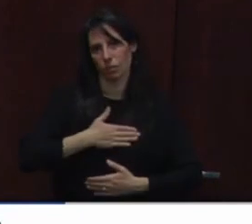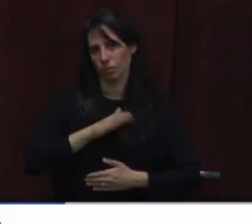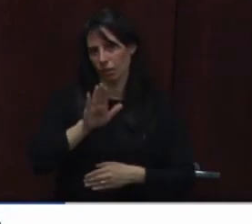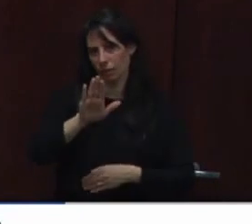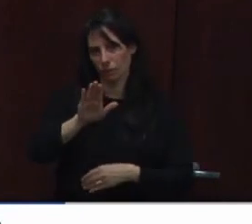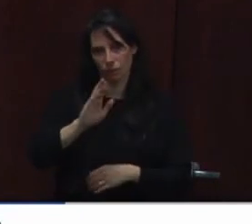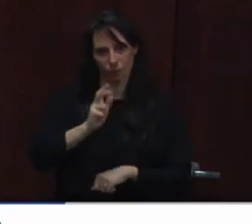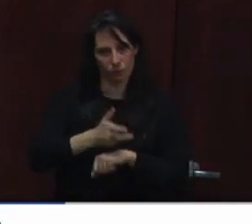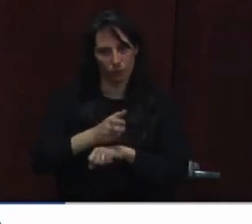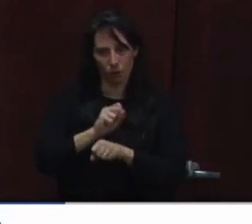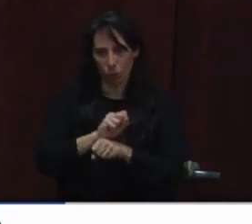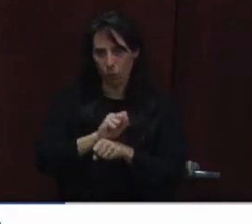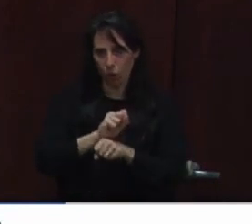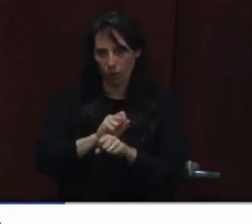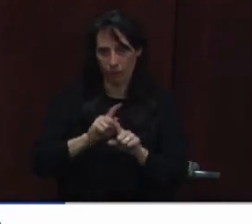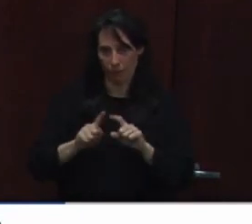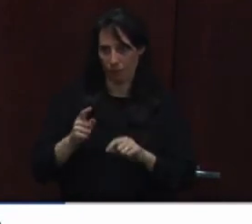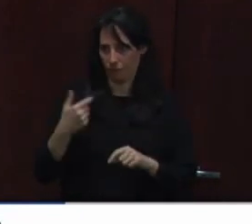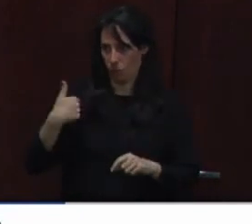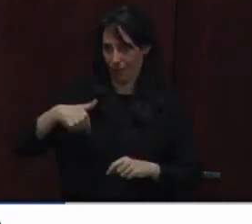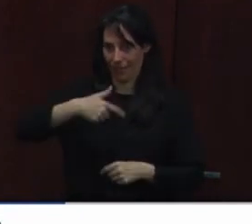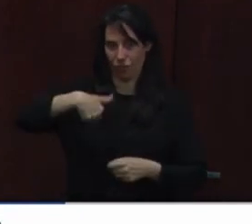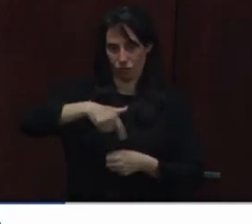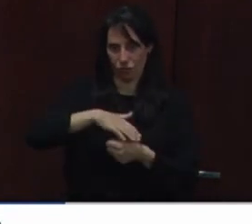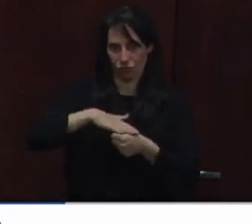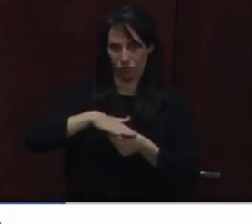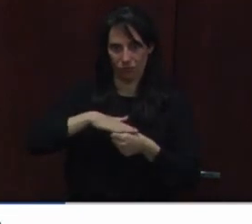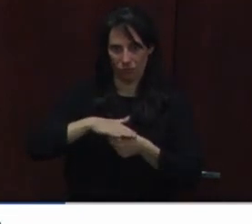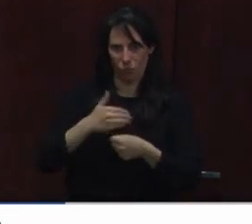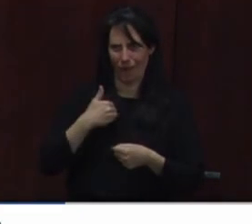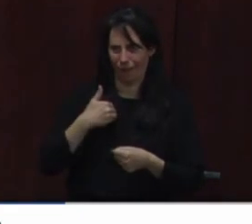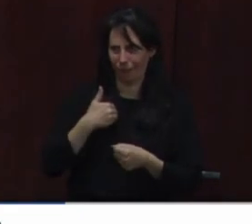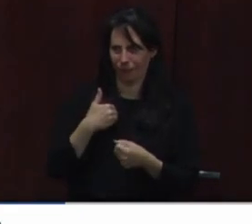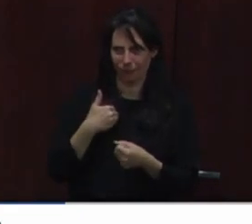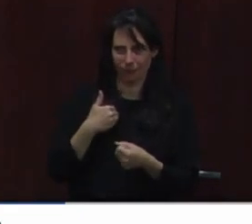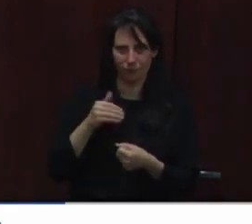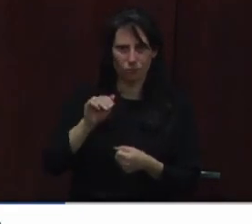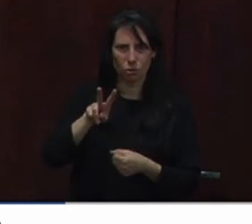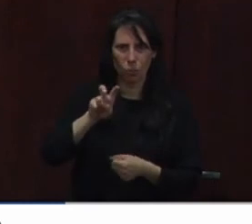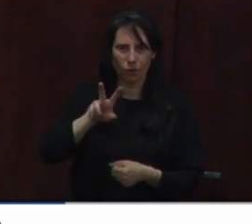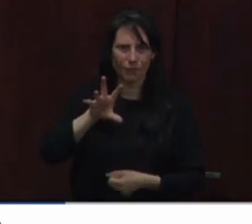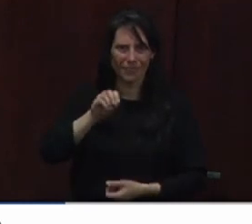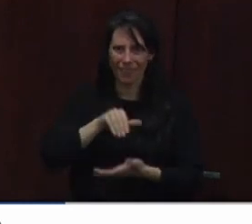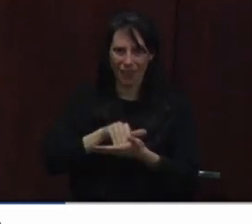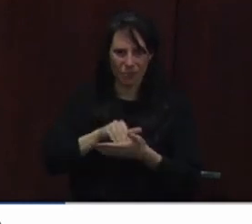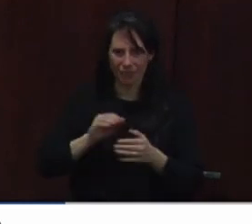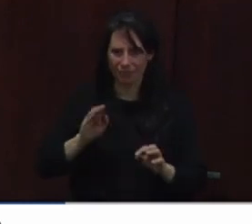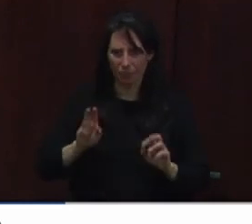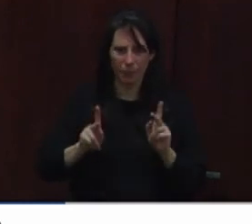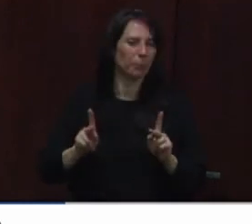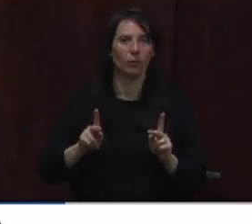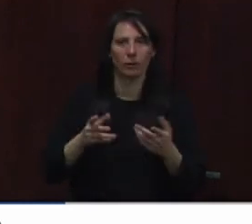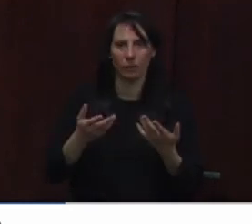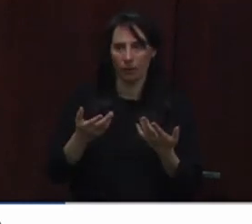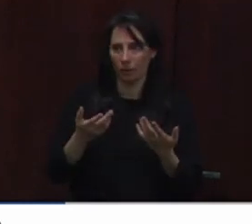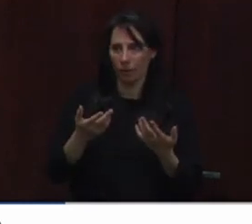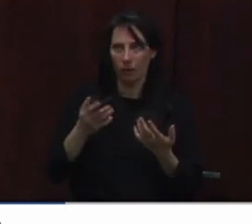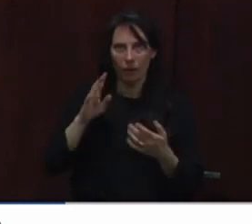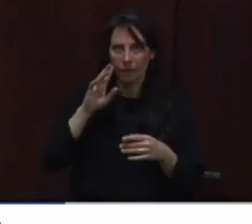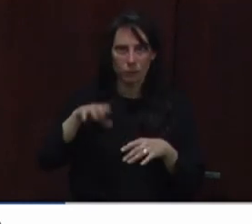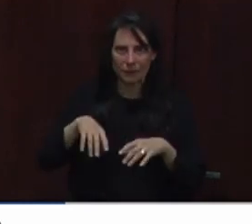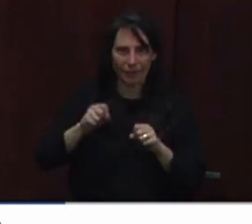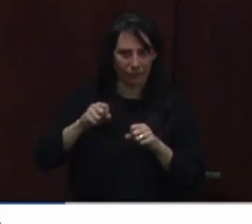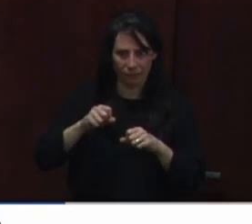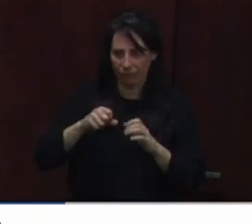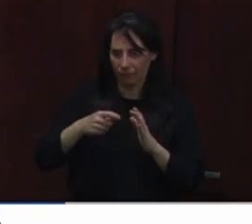work everyone's doing but for a population of ours more than a quarter million it's pitiful I mean it would take over a year to do this so